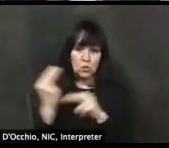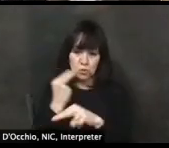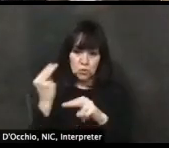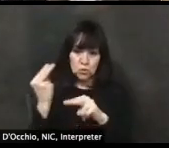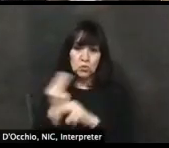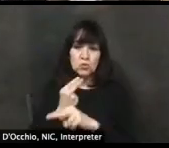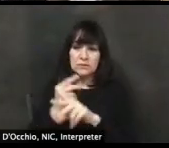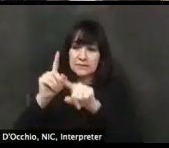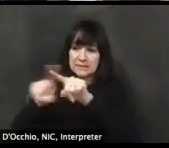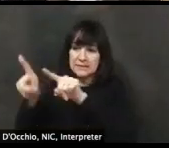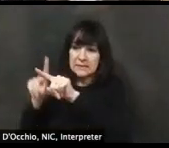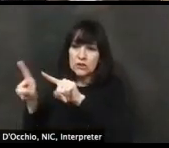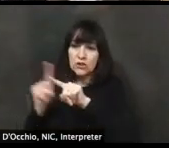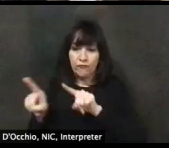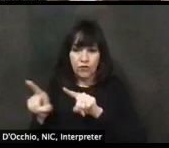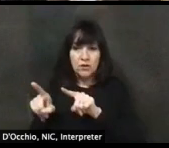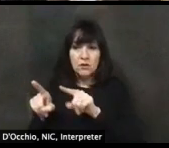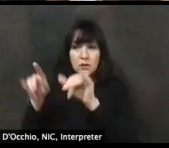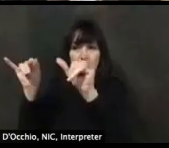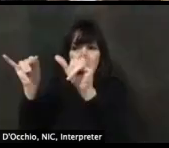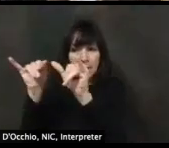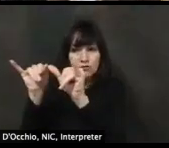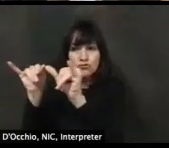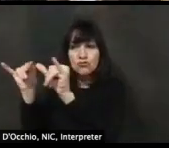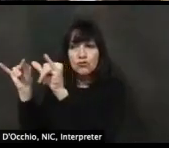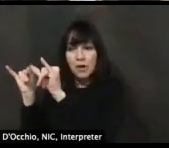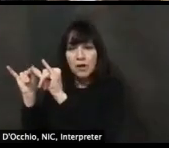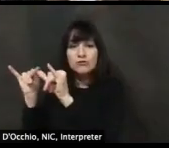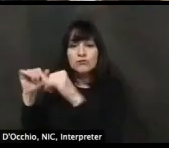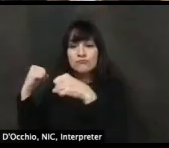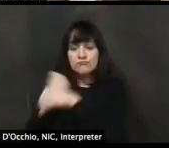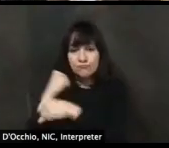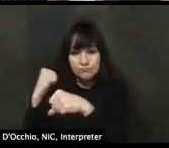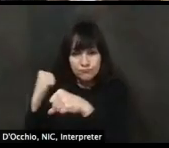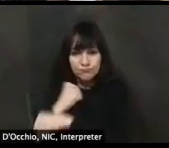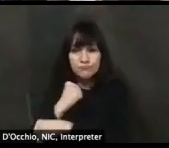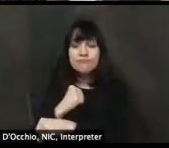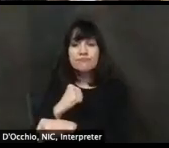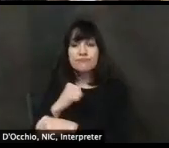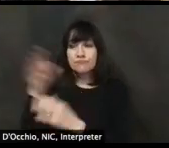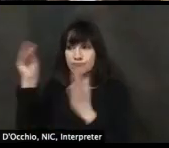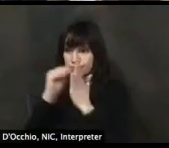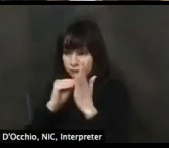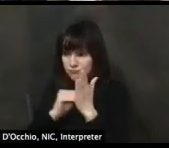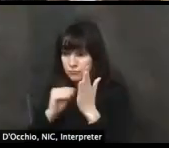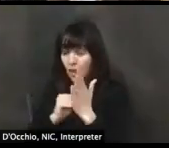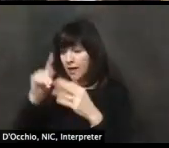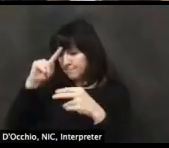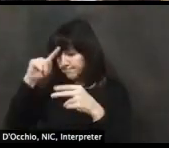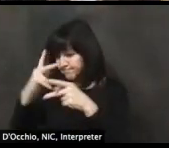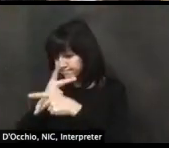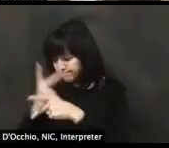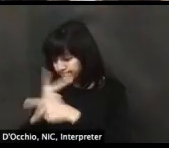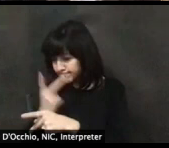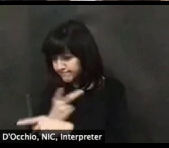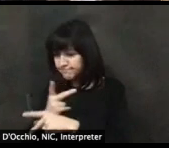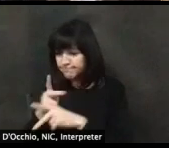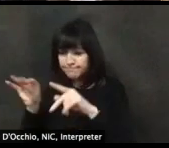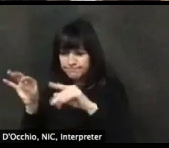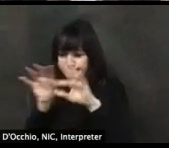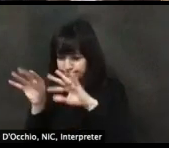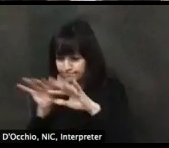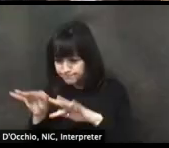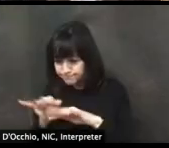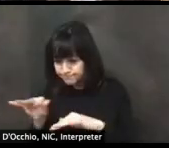give you an earlier signal of, of activity. Other measures like death give you, uh, later or later